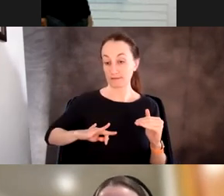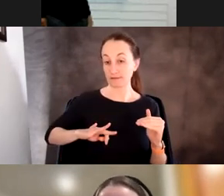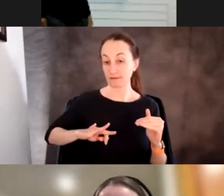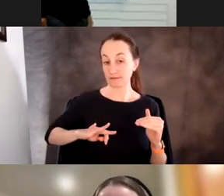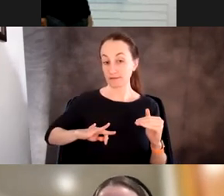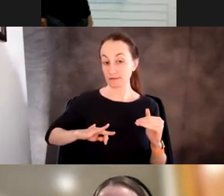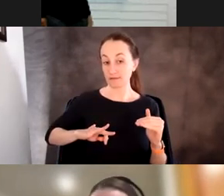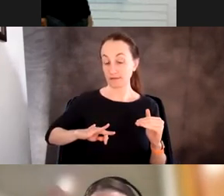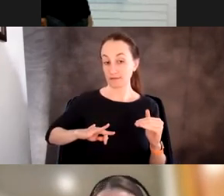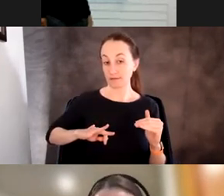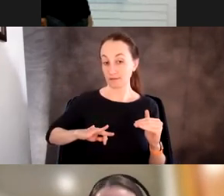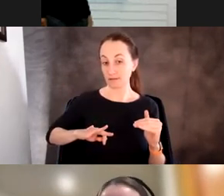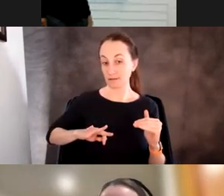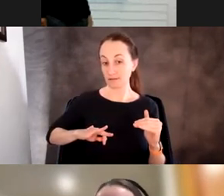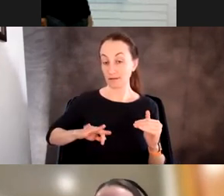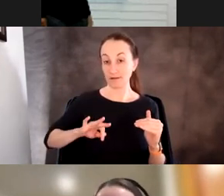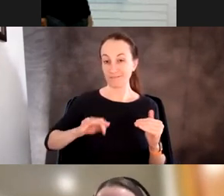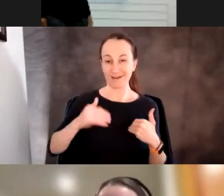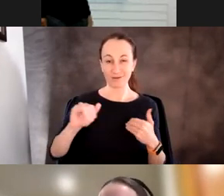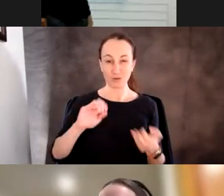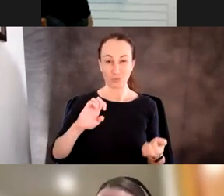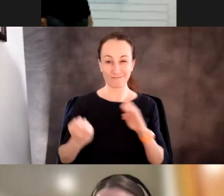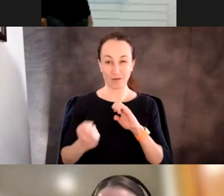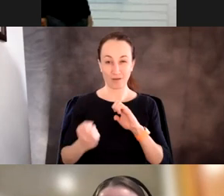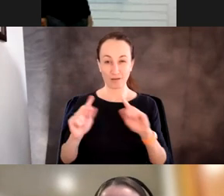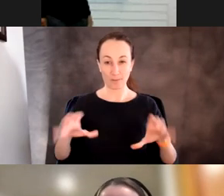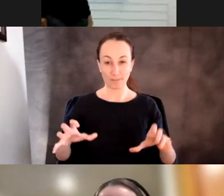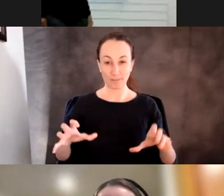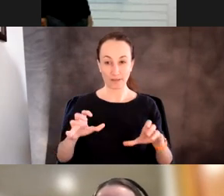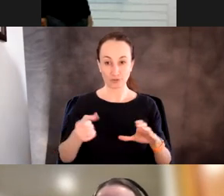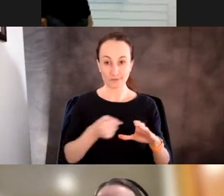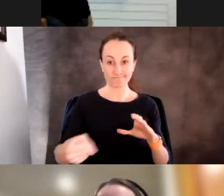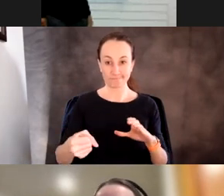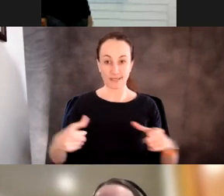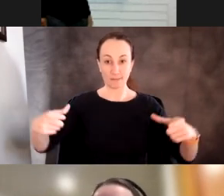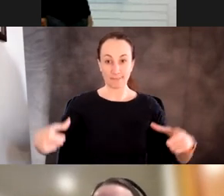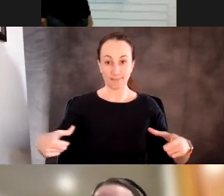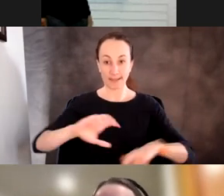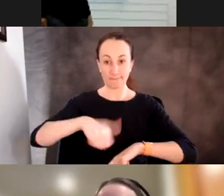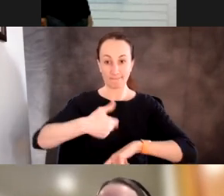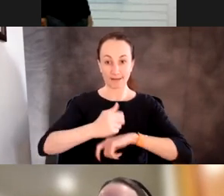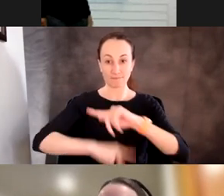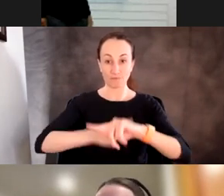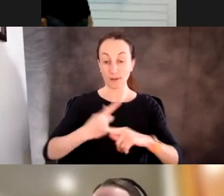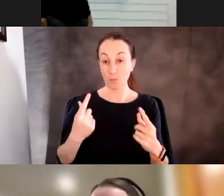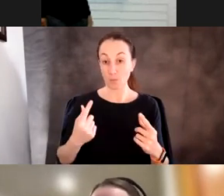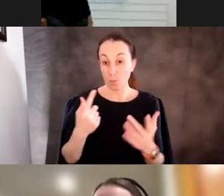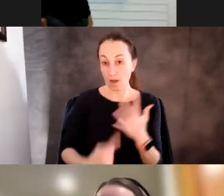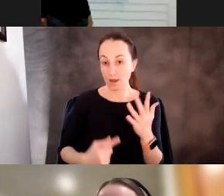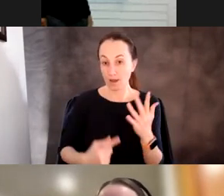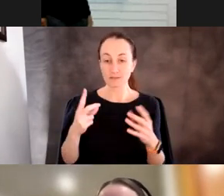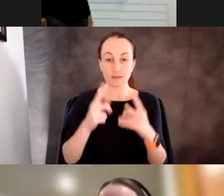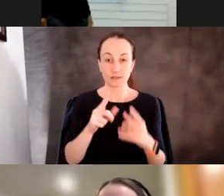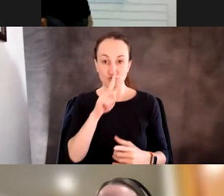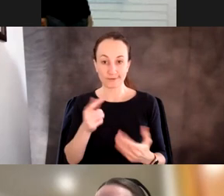your evolving populations be housed in a plate based format is that it's suddenly really easy